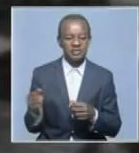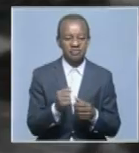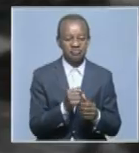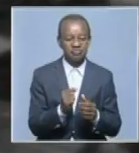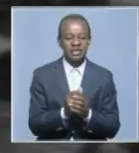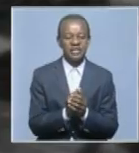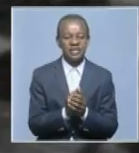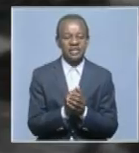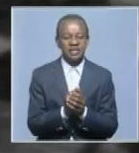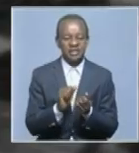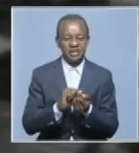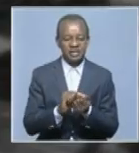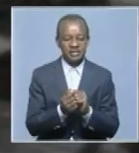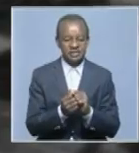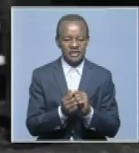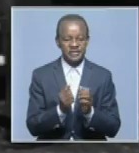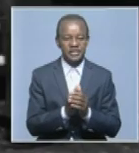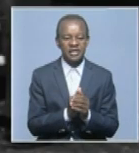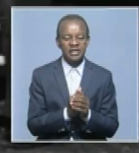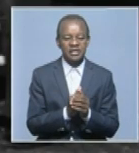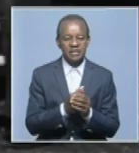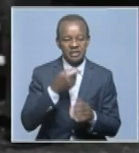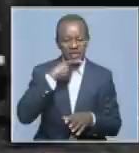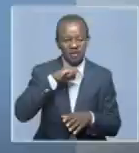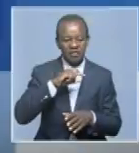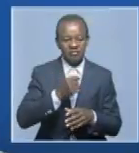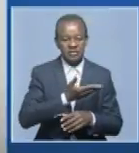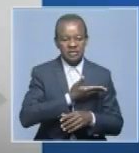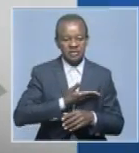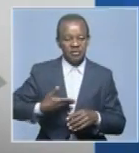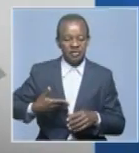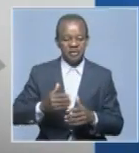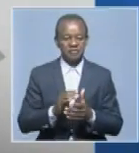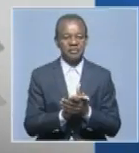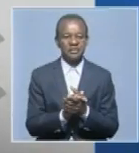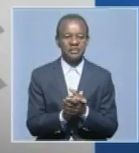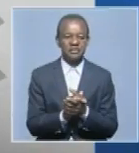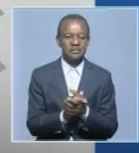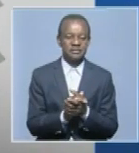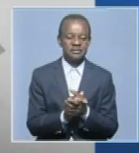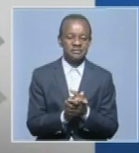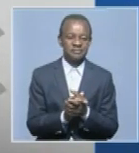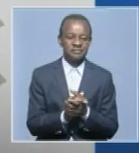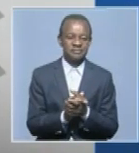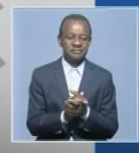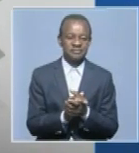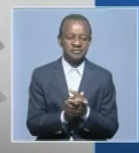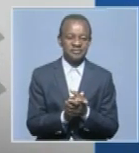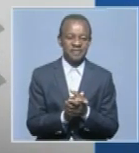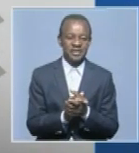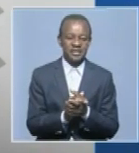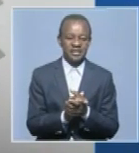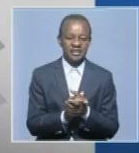and the women. Because it's only an informed man and a man that has access to information